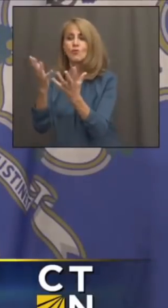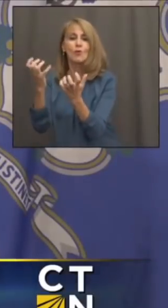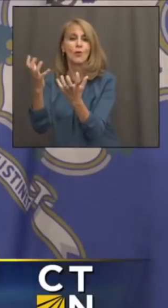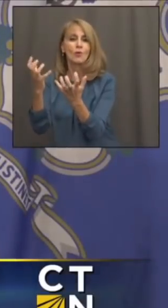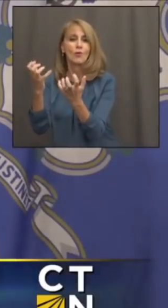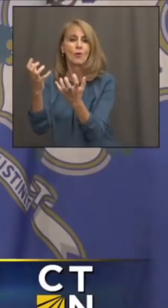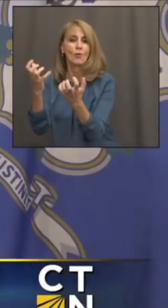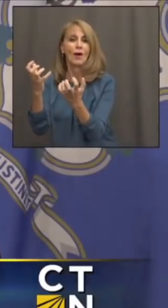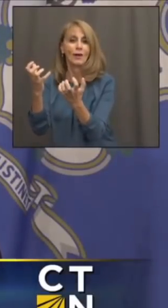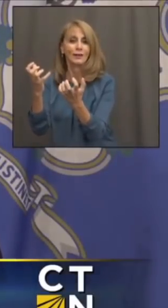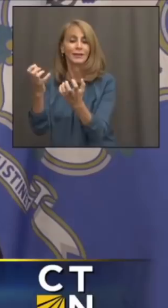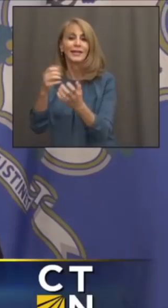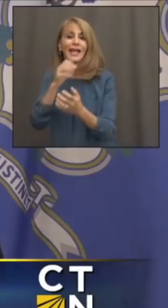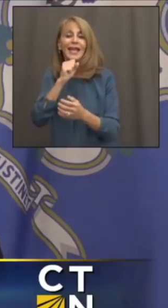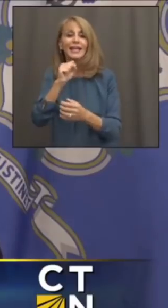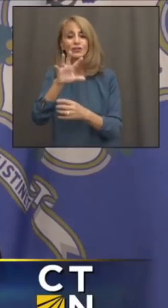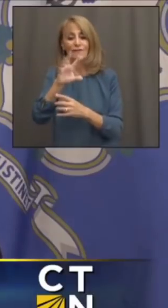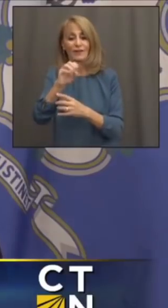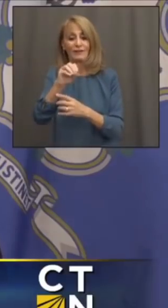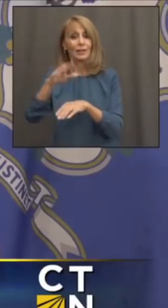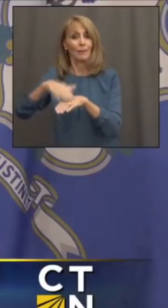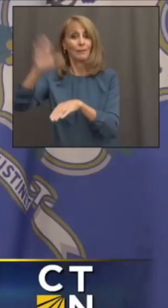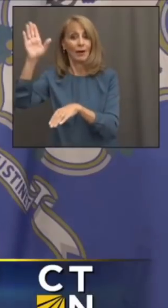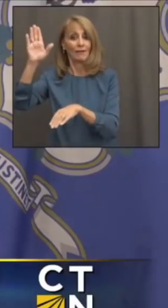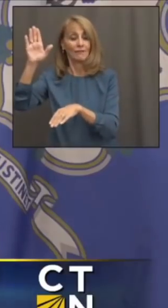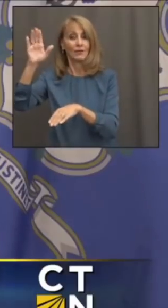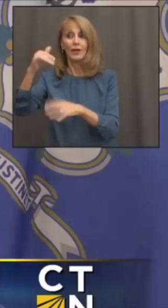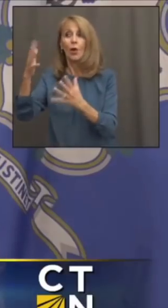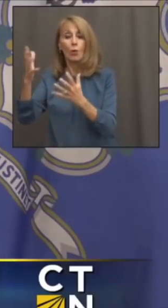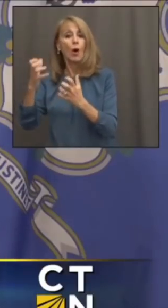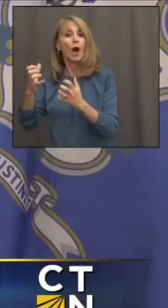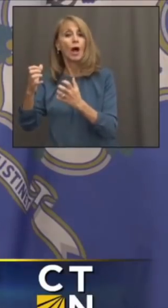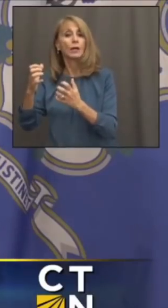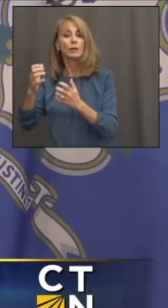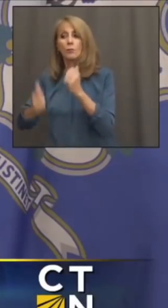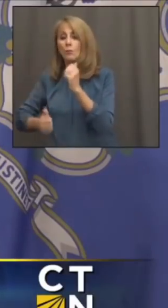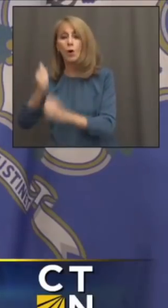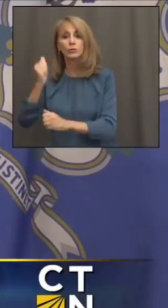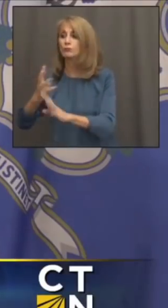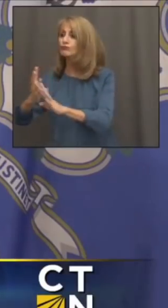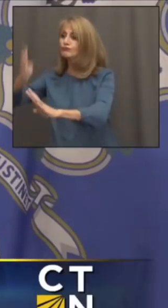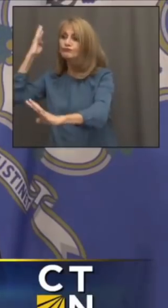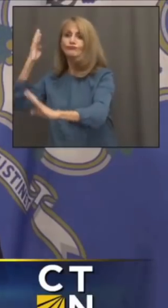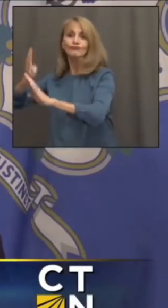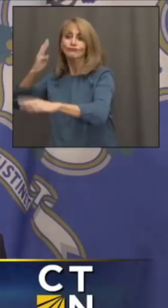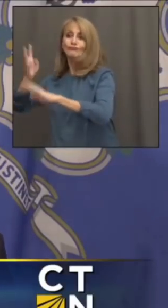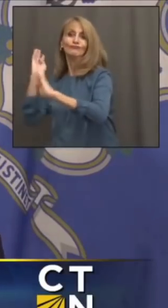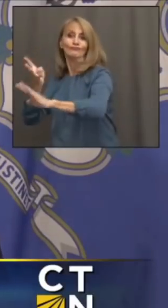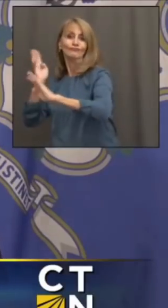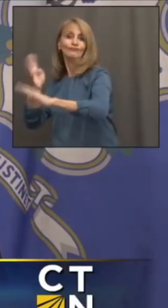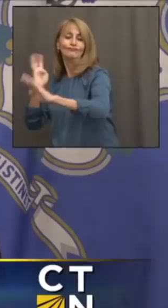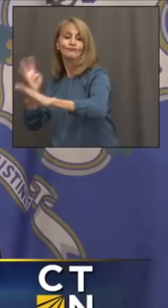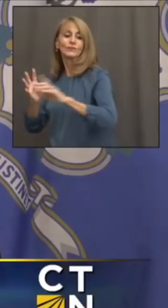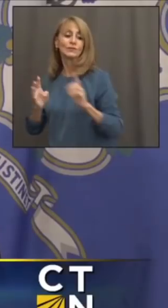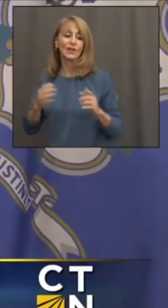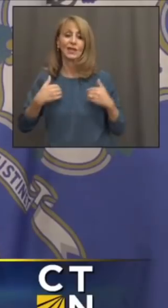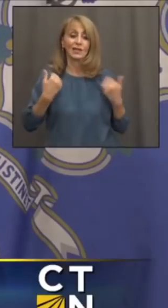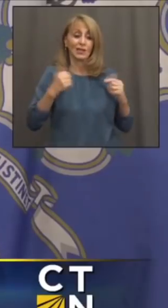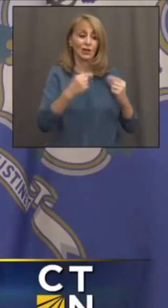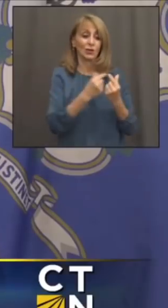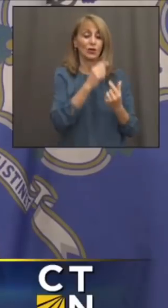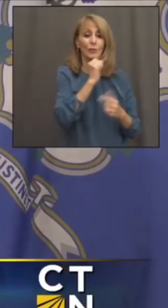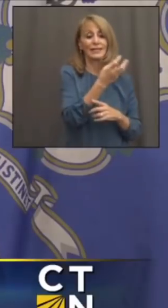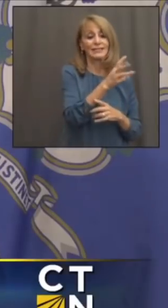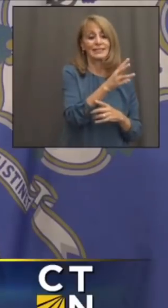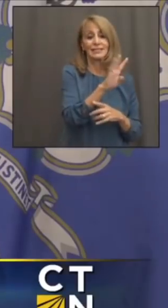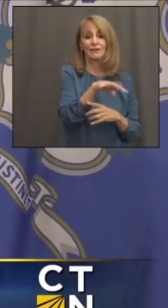older meaning, you know, 50 and above, are overwhelmingly vaccinated, lined up, wanted to get vaccinated. Younger folks, know, 16